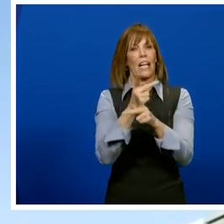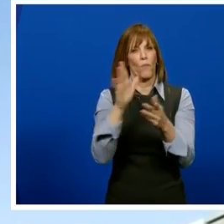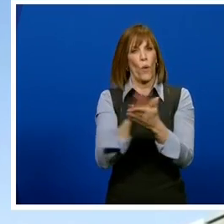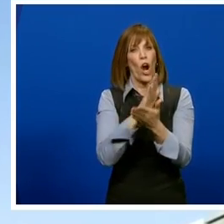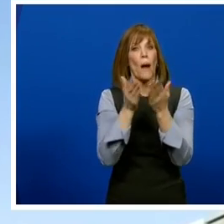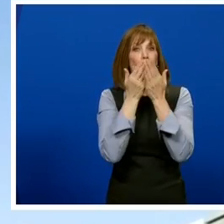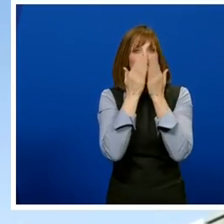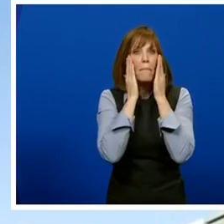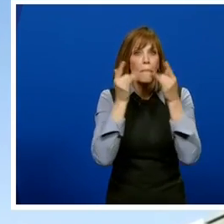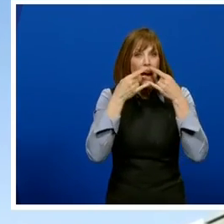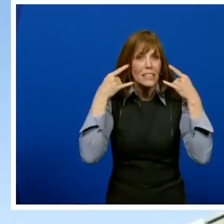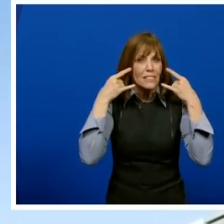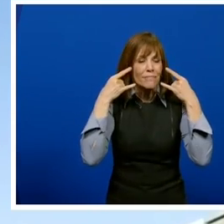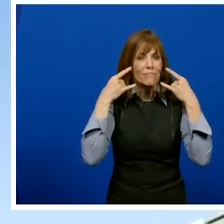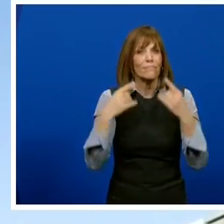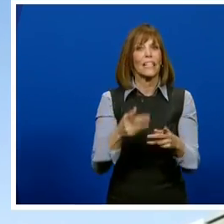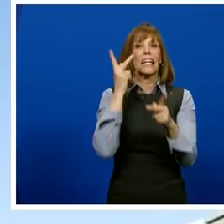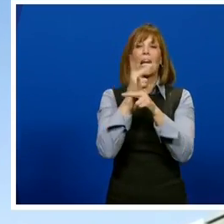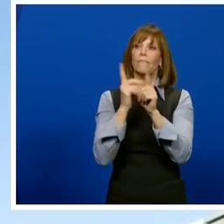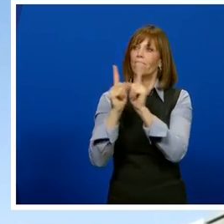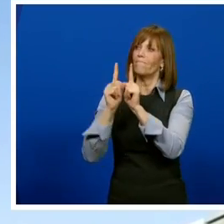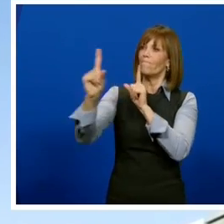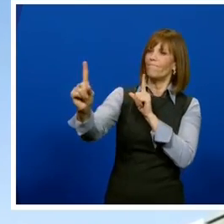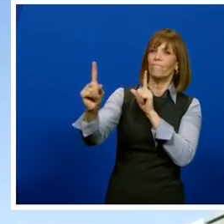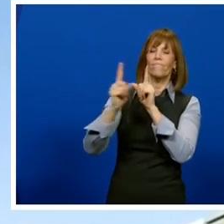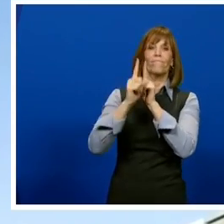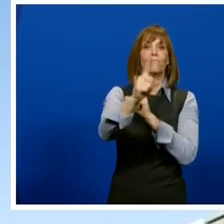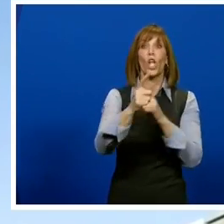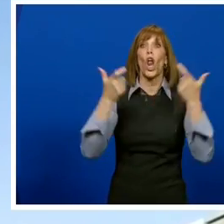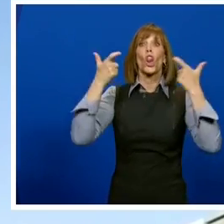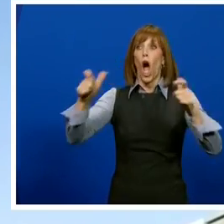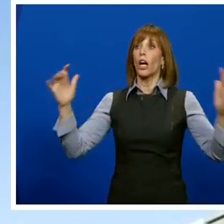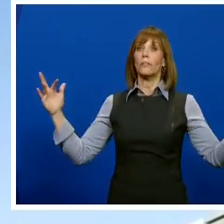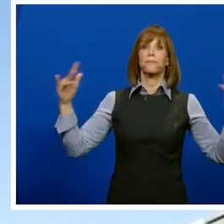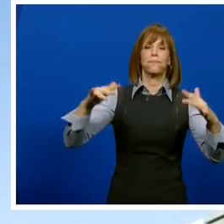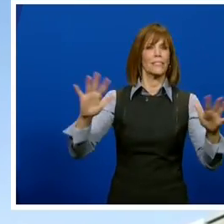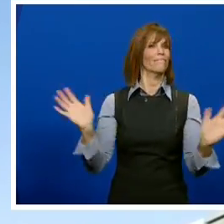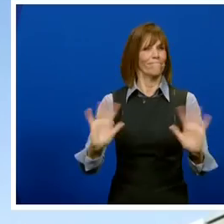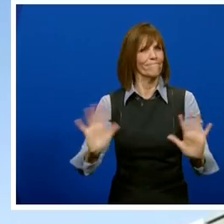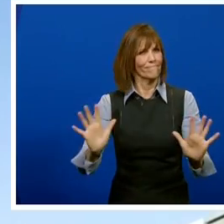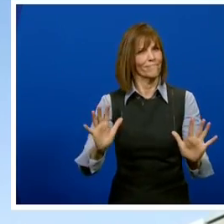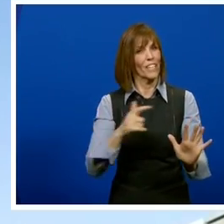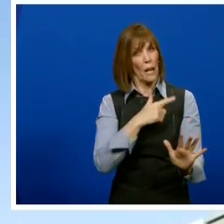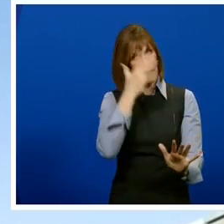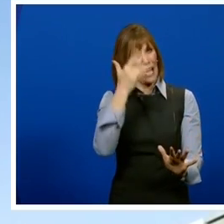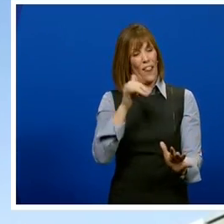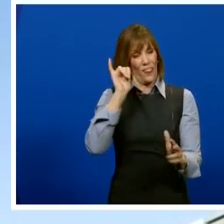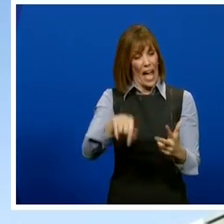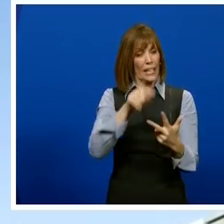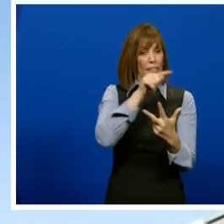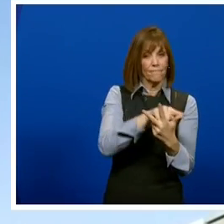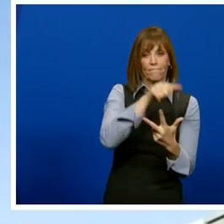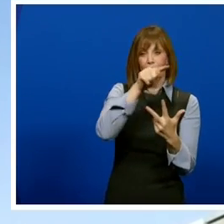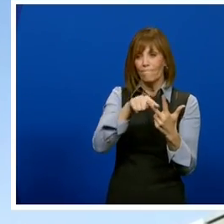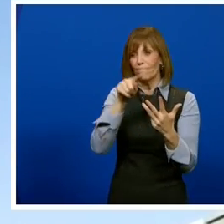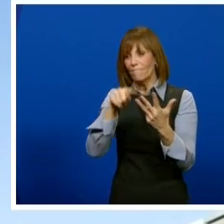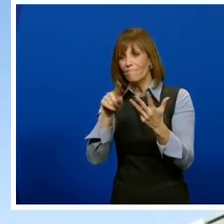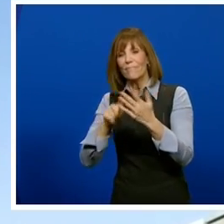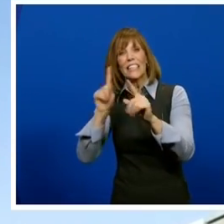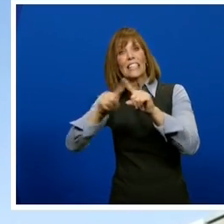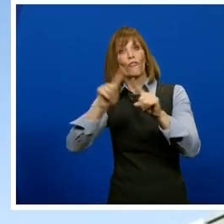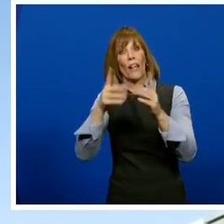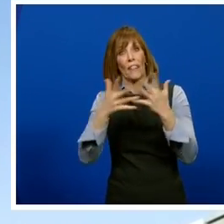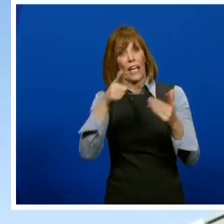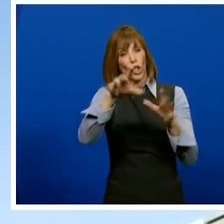social distancing, and avoiding large gatherings, because together, those protective measures on top of the